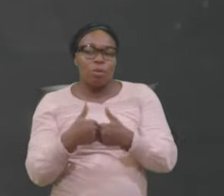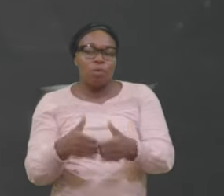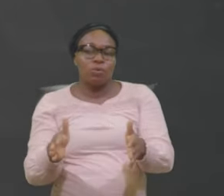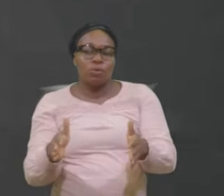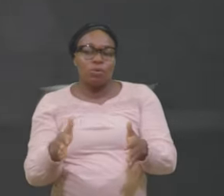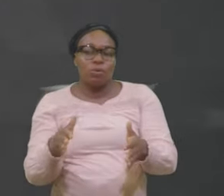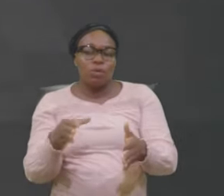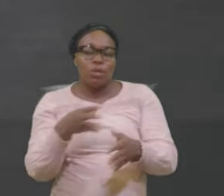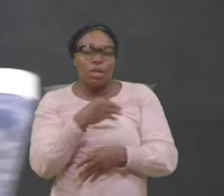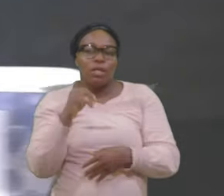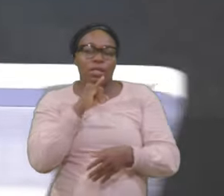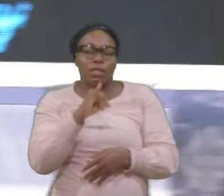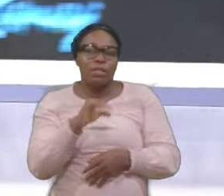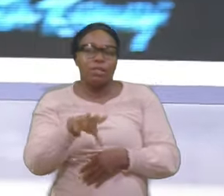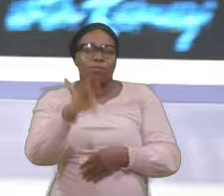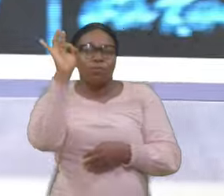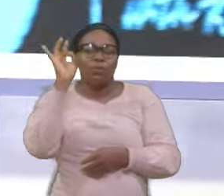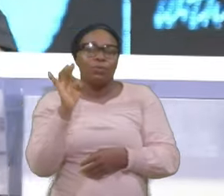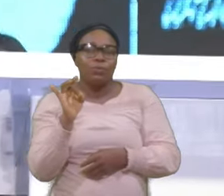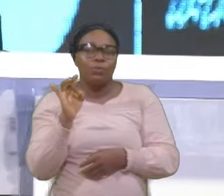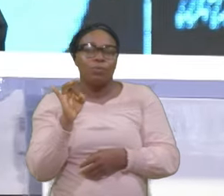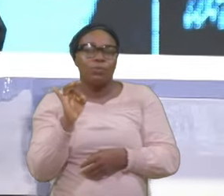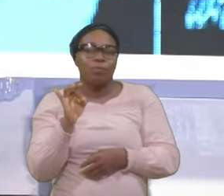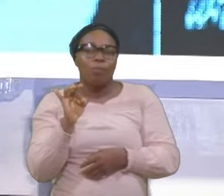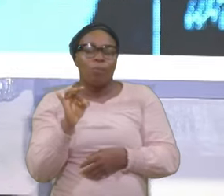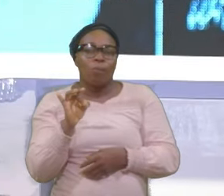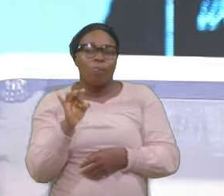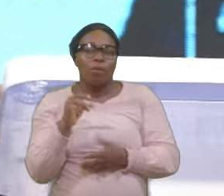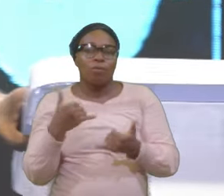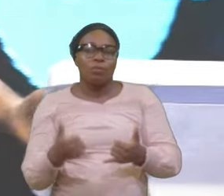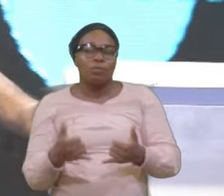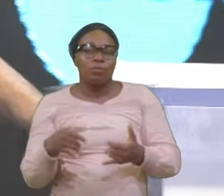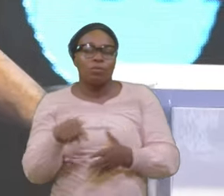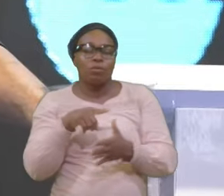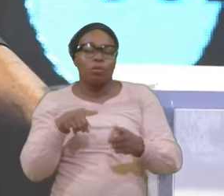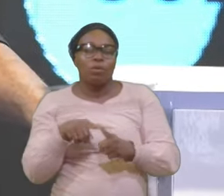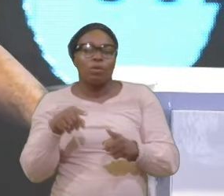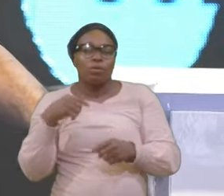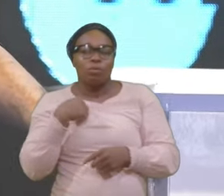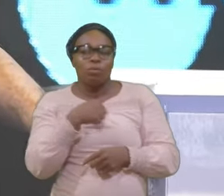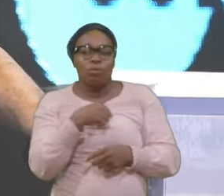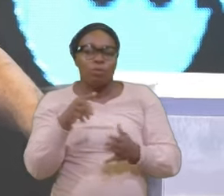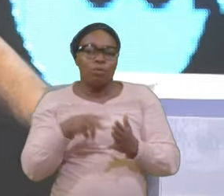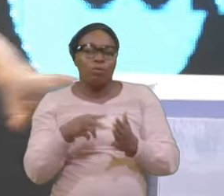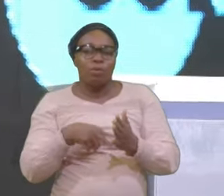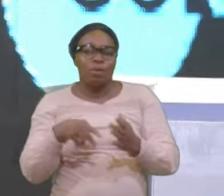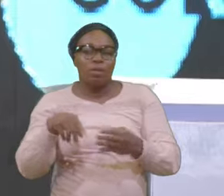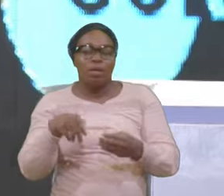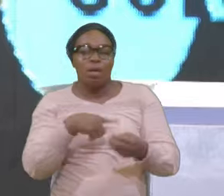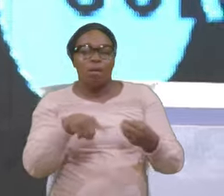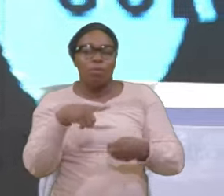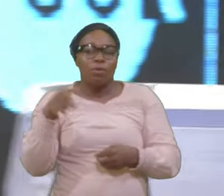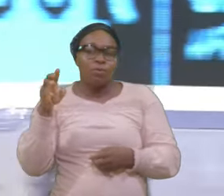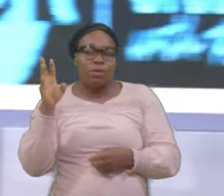is Found Now We're ready About him Now I'm preaching